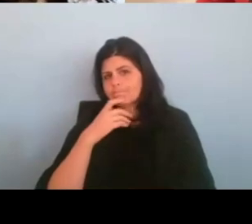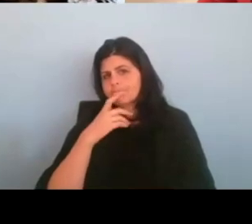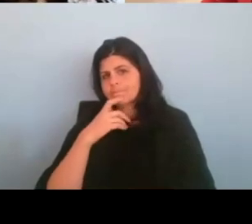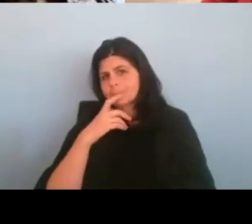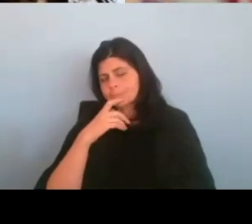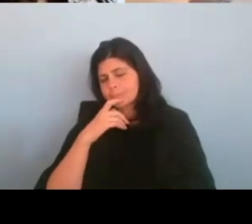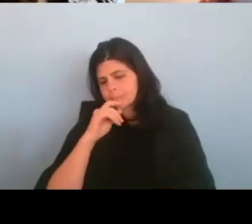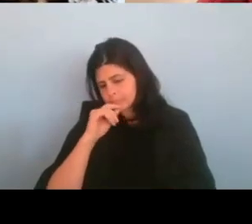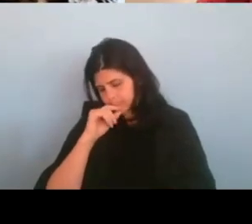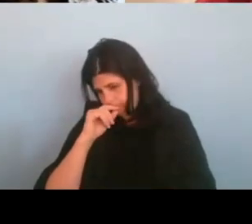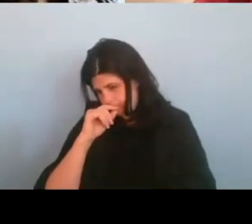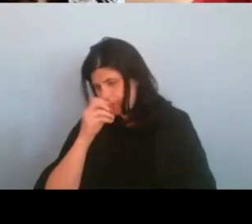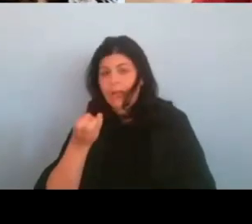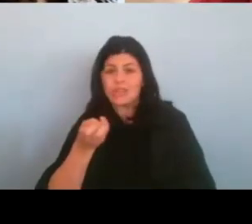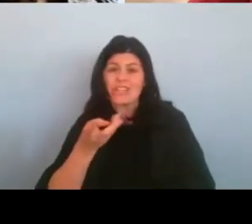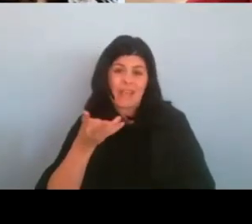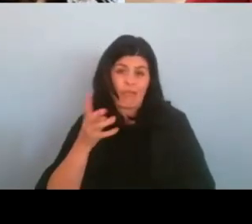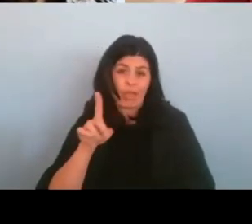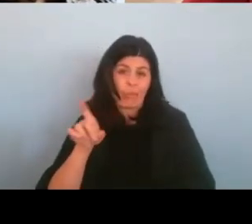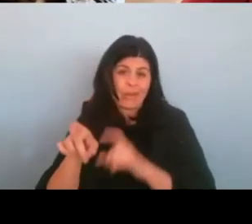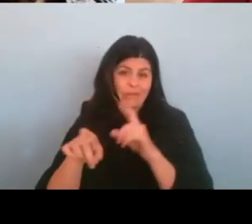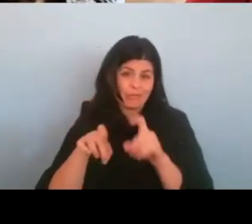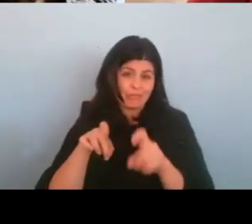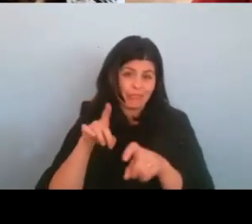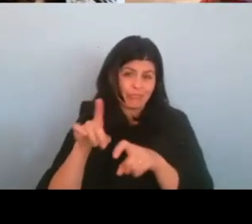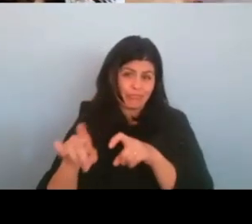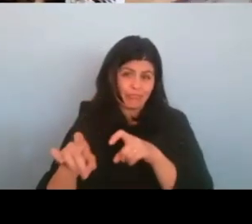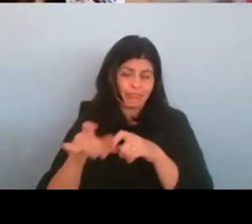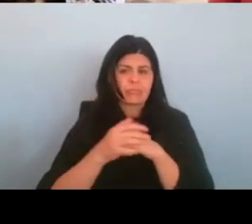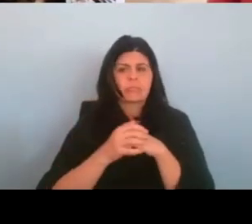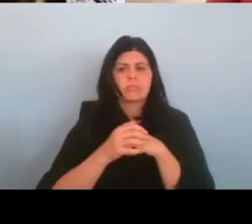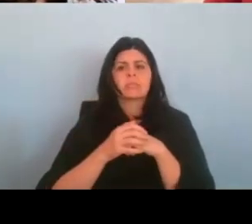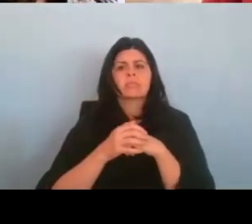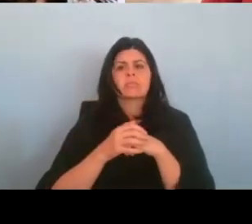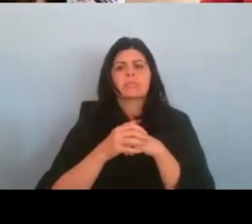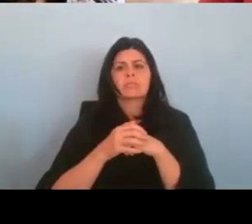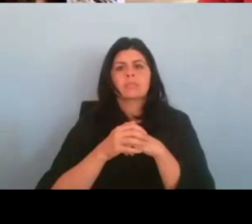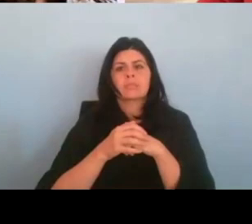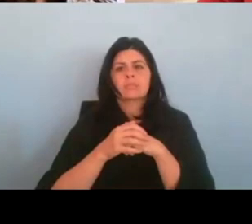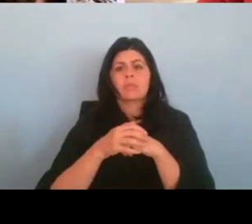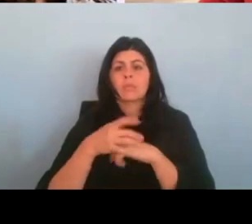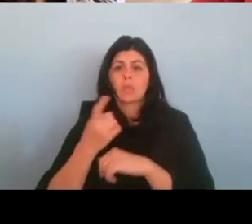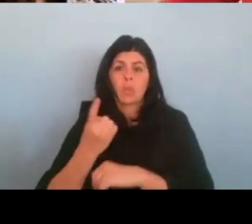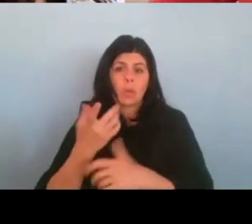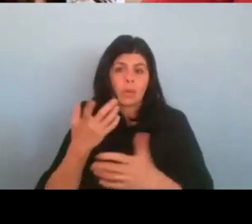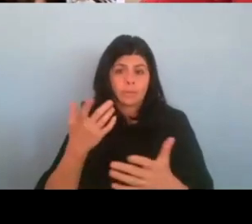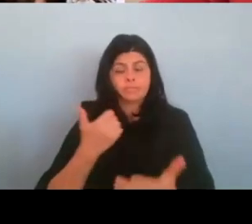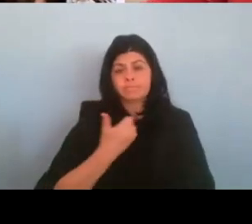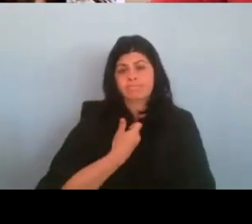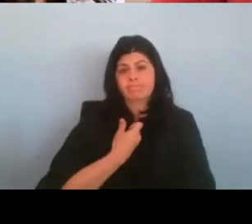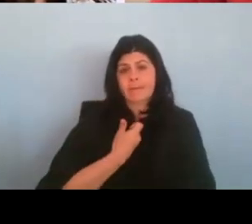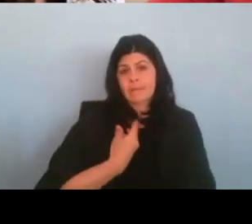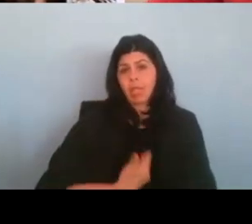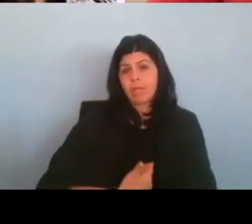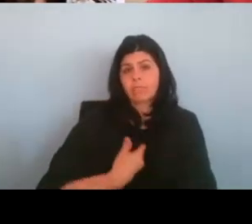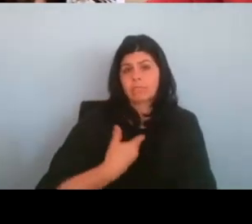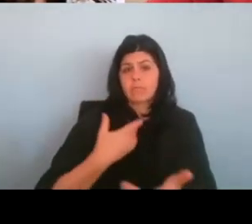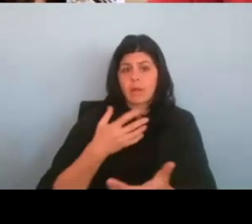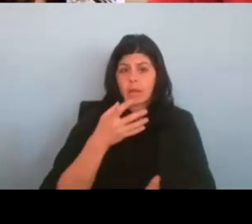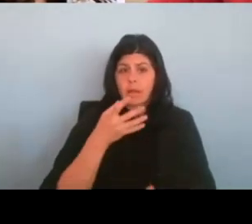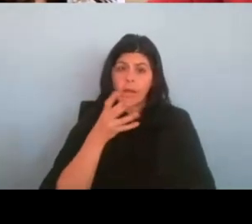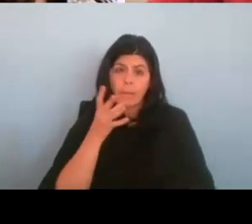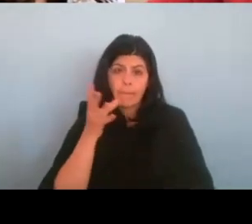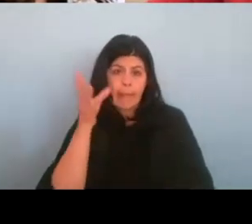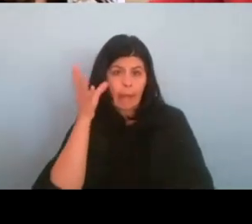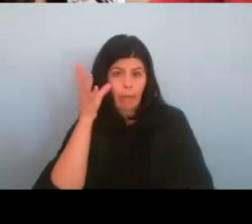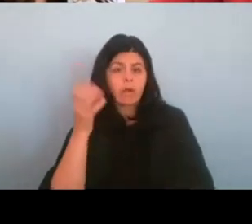the, I have actually several questions. One is as I'm a parent myself and I've, I've worn that advocacy